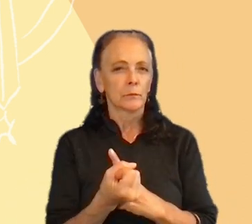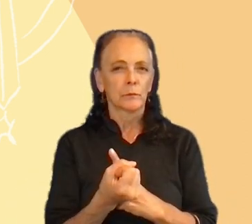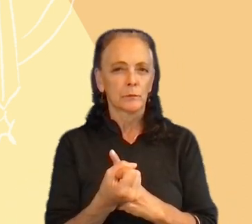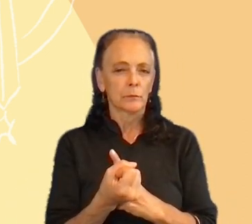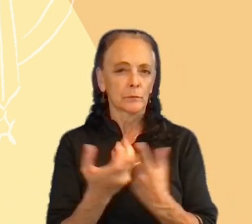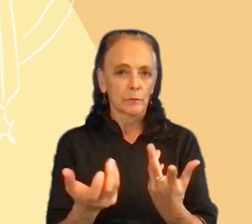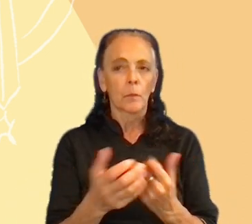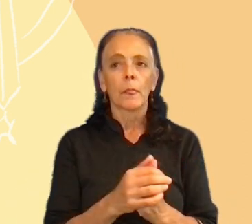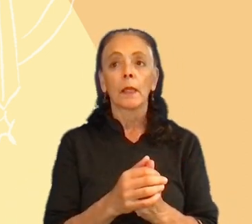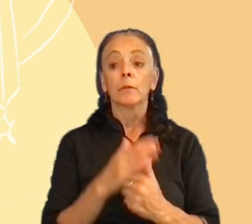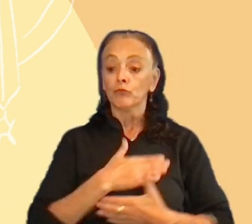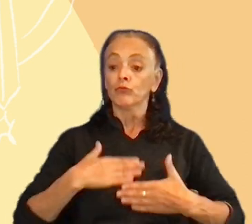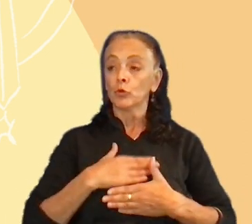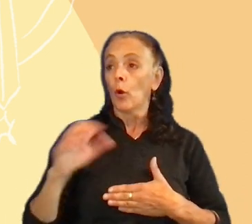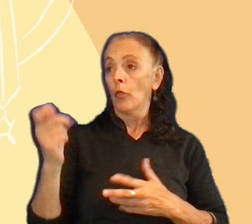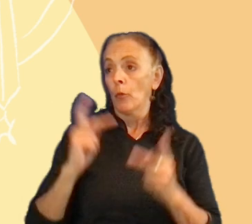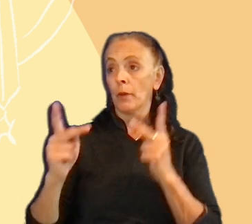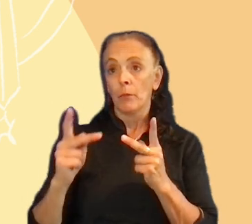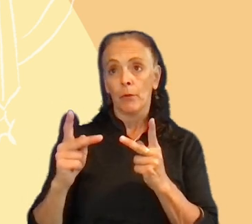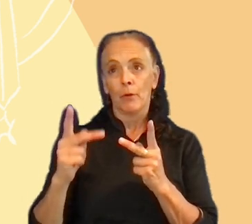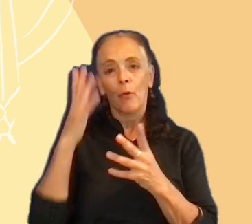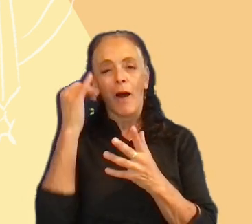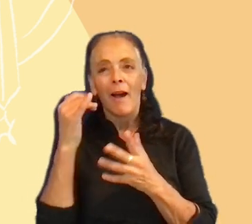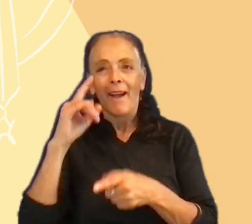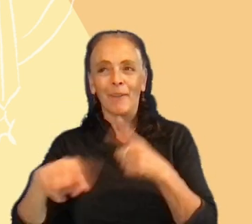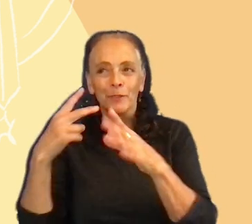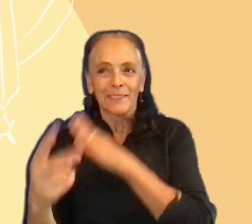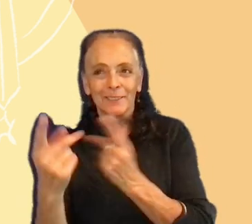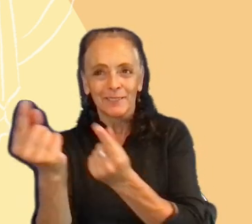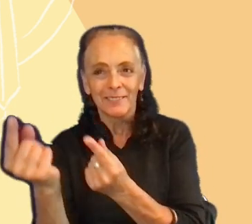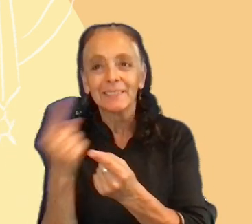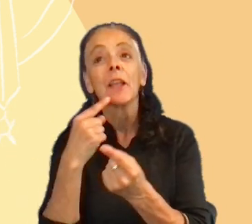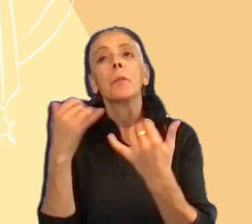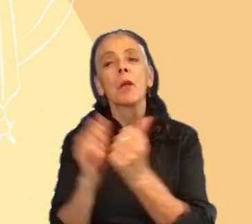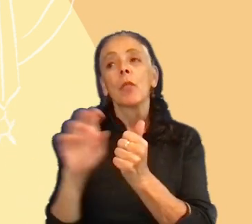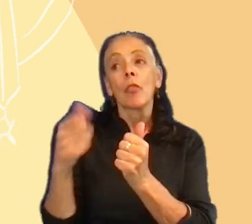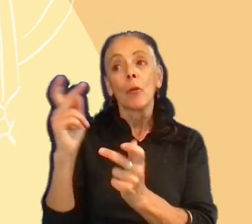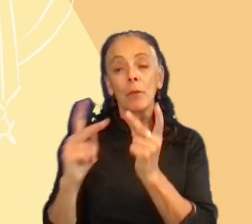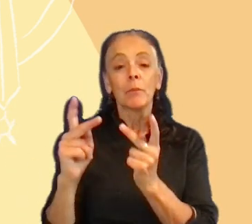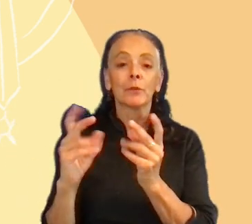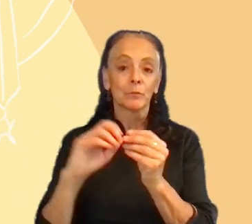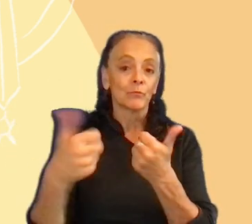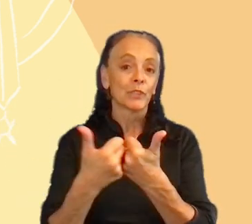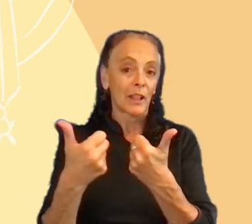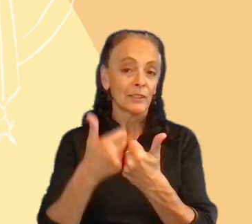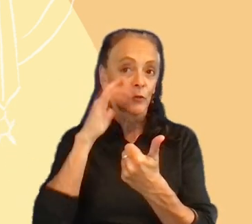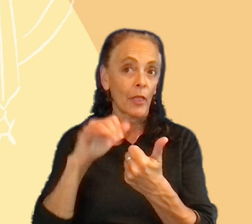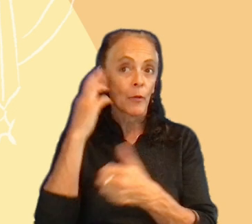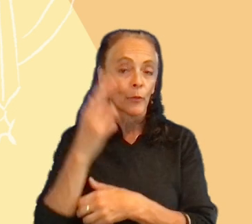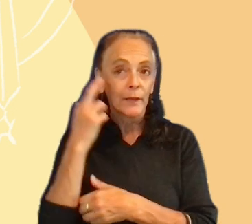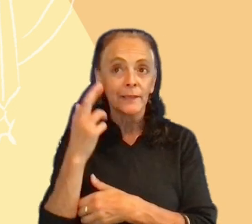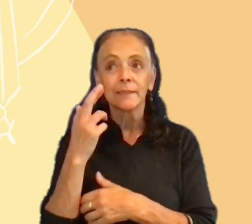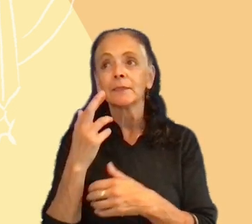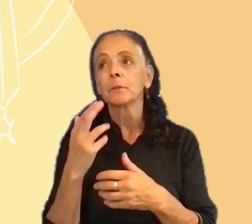like playing other people because they are unpredictable. They say playing with other people is challenging for this reason. They think quitters